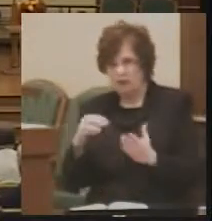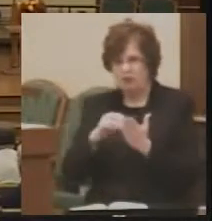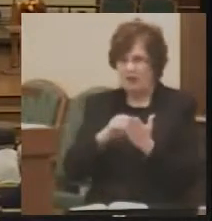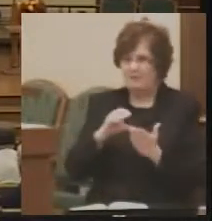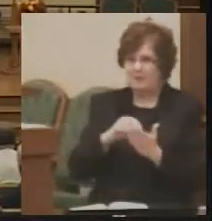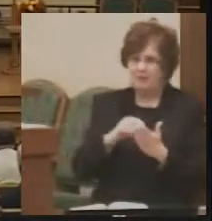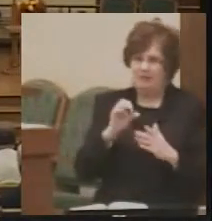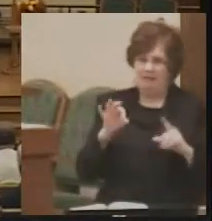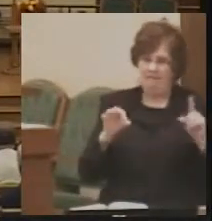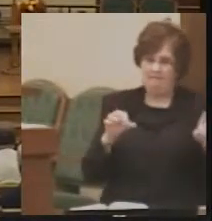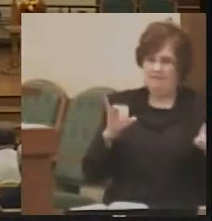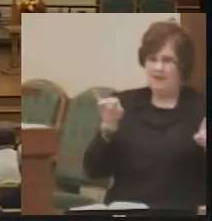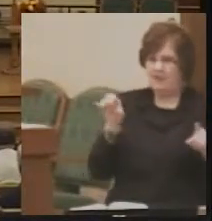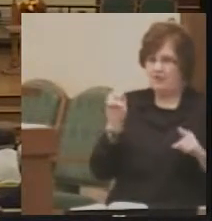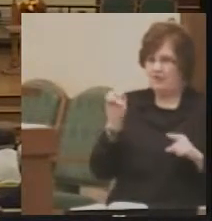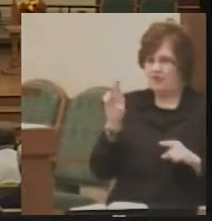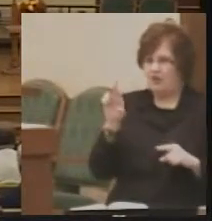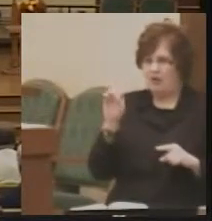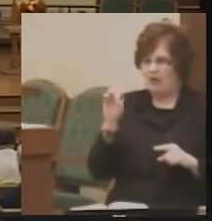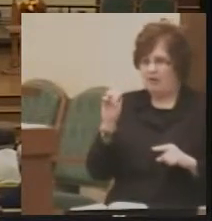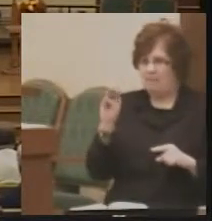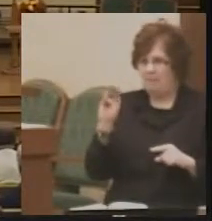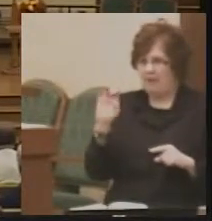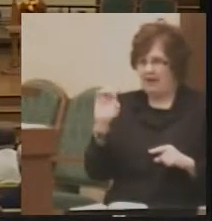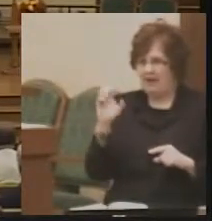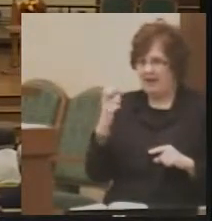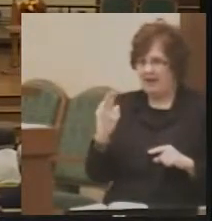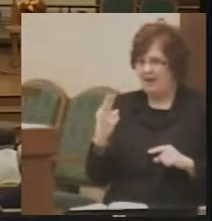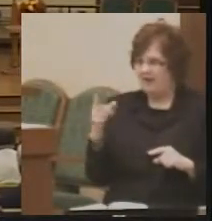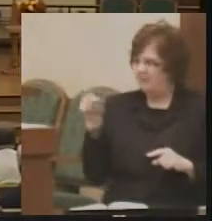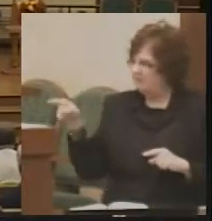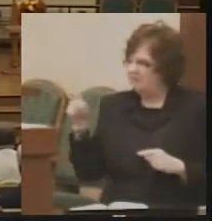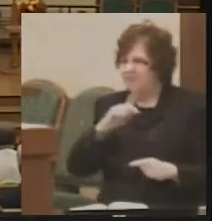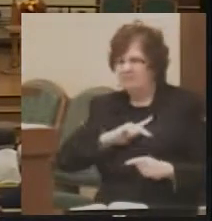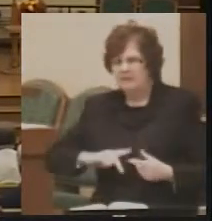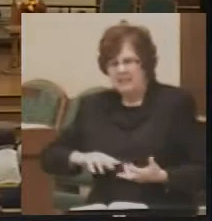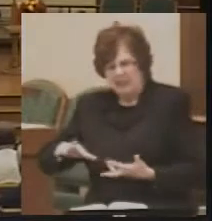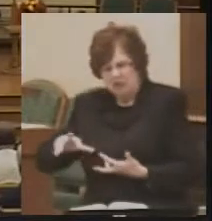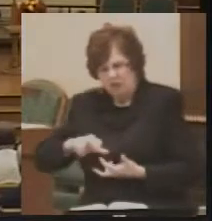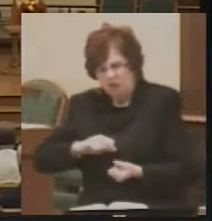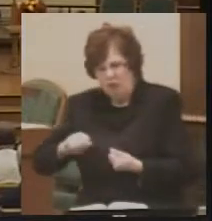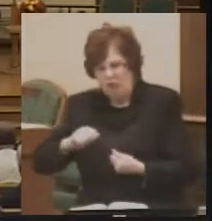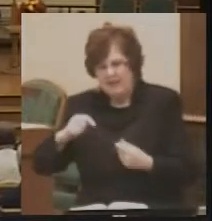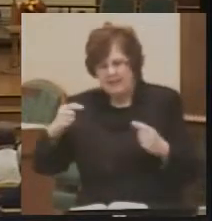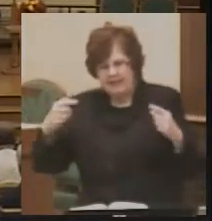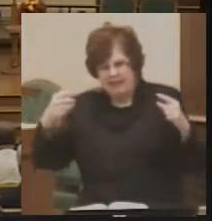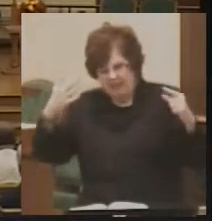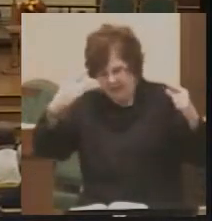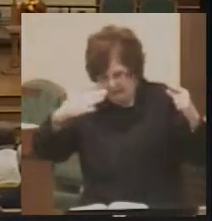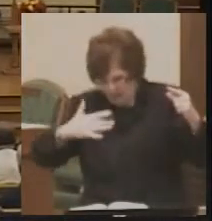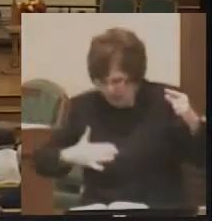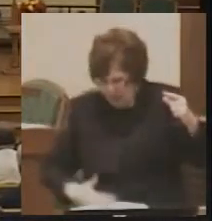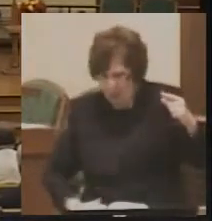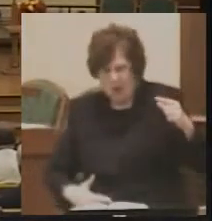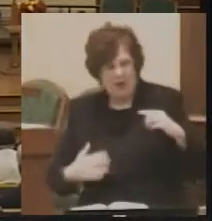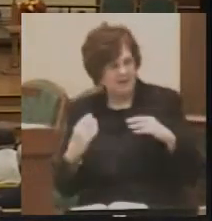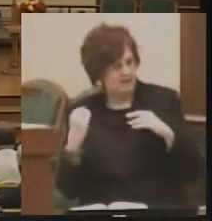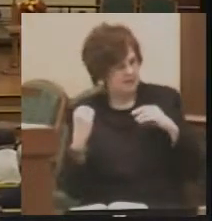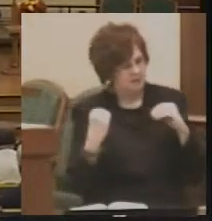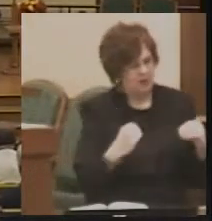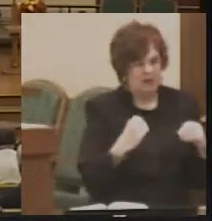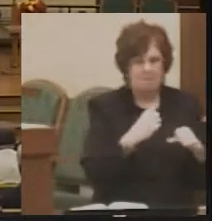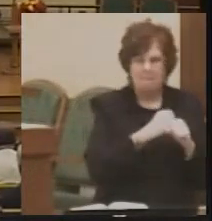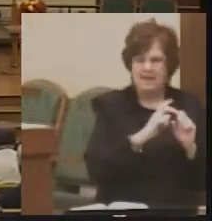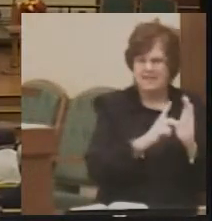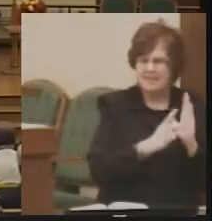of Jeremiah. After Jehoiakim destroys Jeremiah's scroll, Jeremiah is instructed with Baruch to